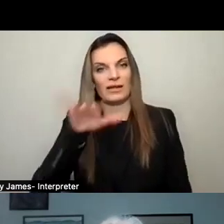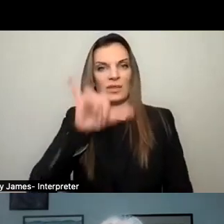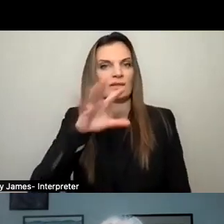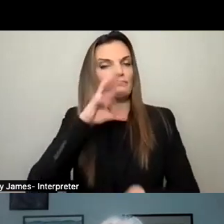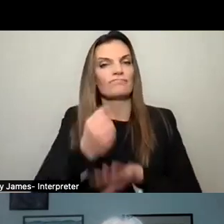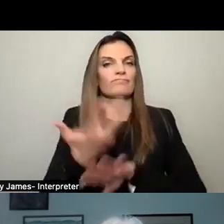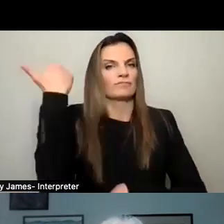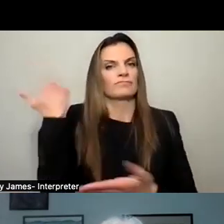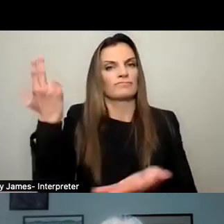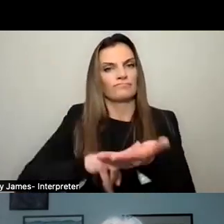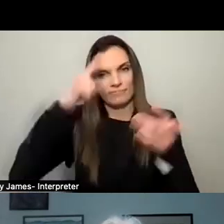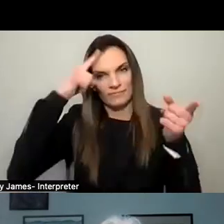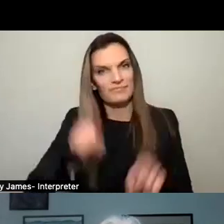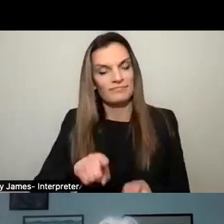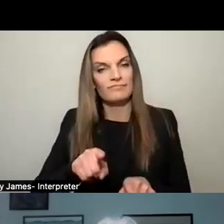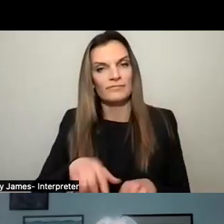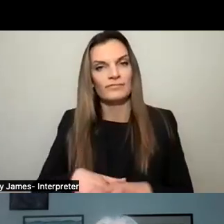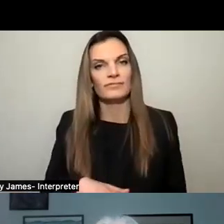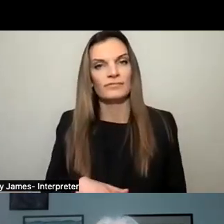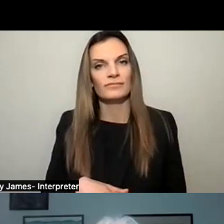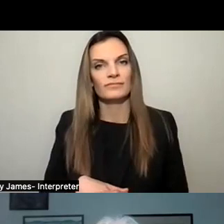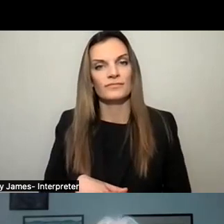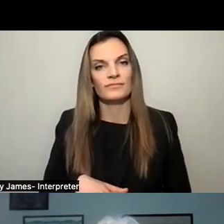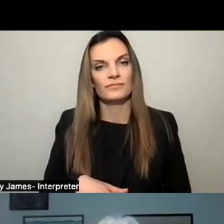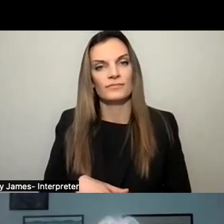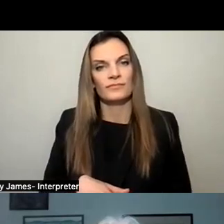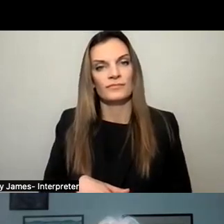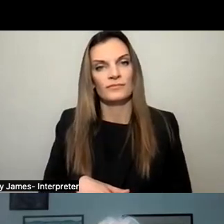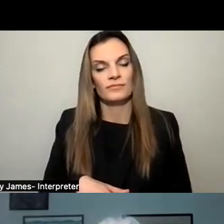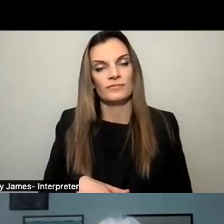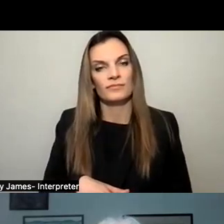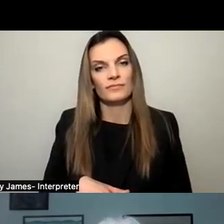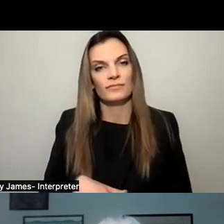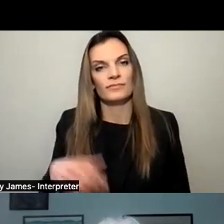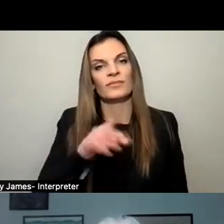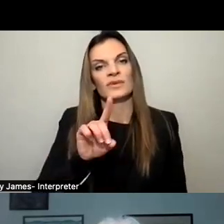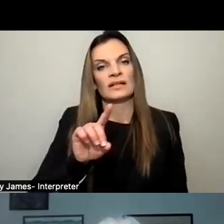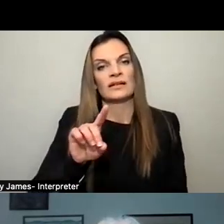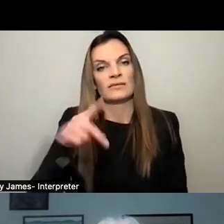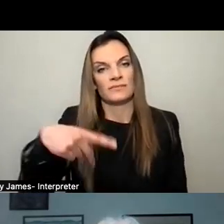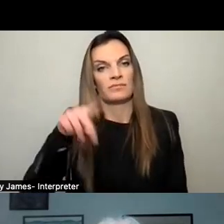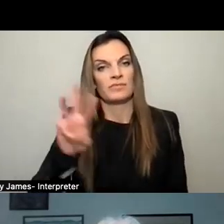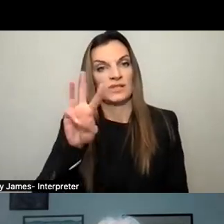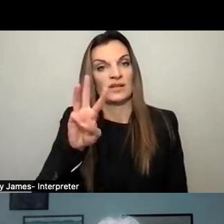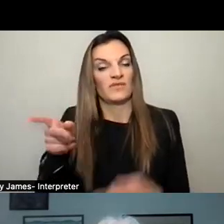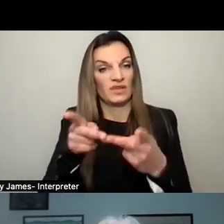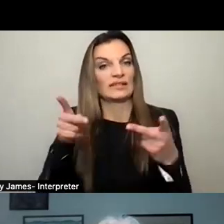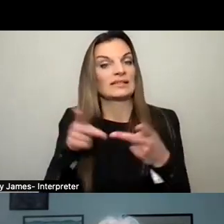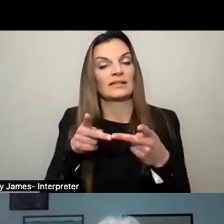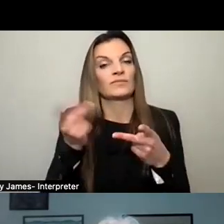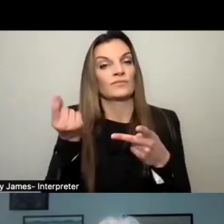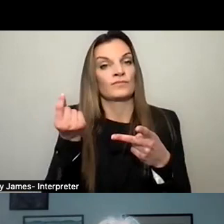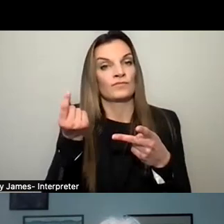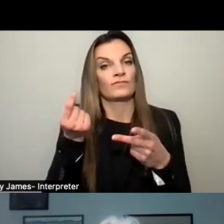being on the current board. But what will be there is our DPW facility is being moved off of the